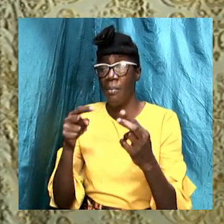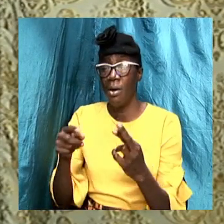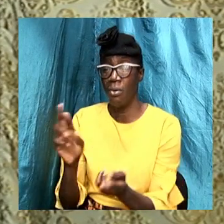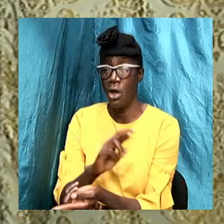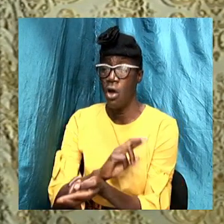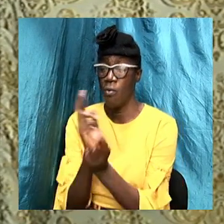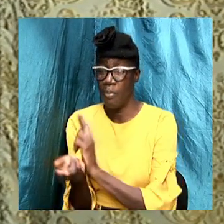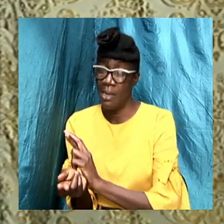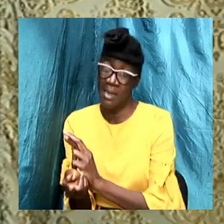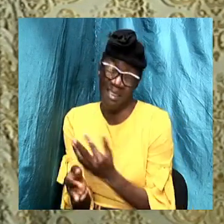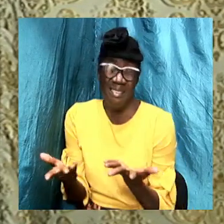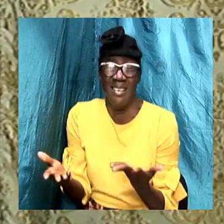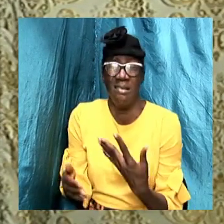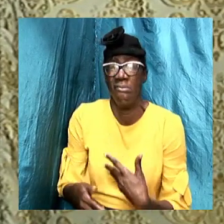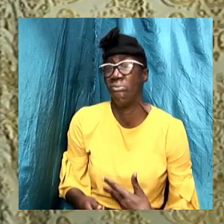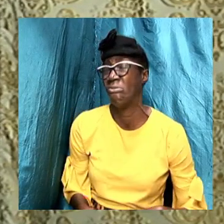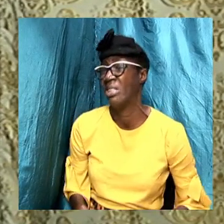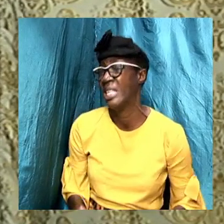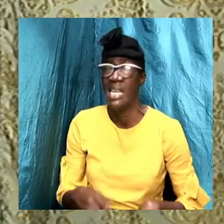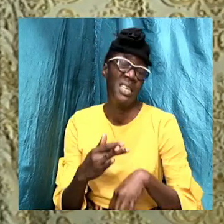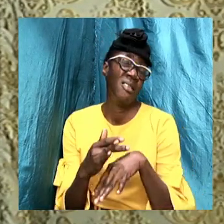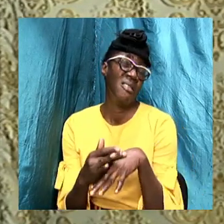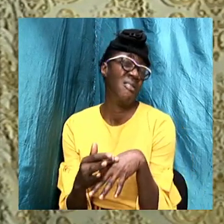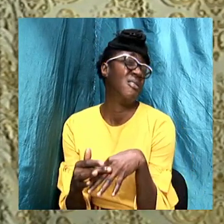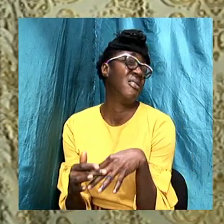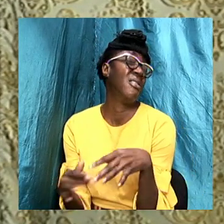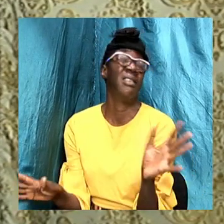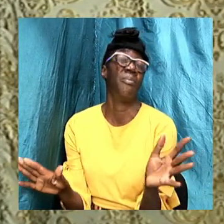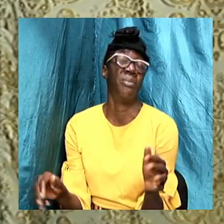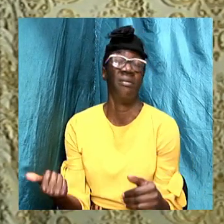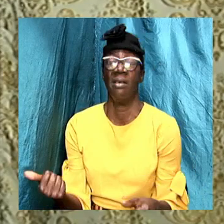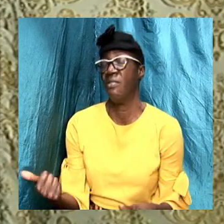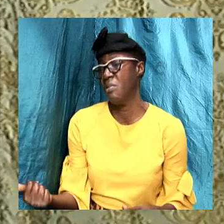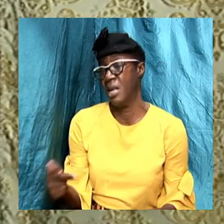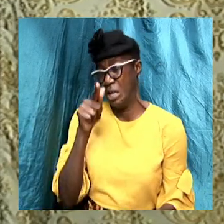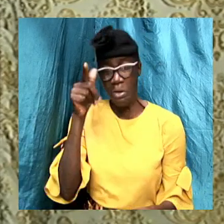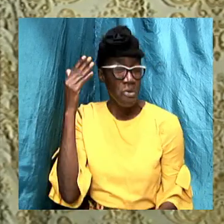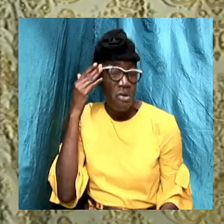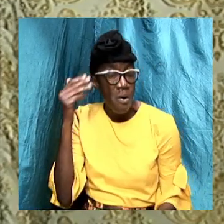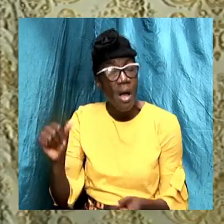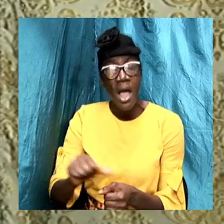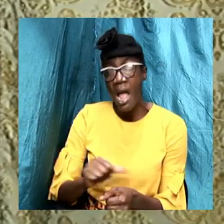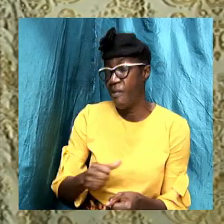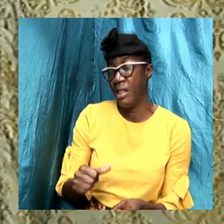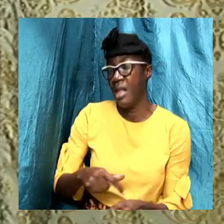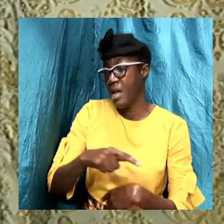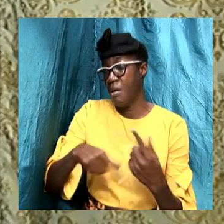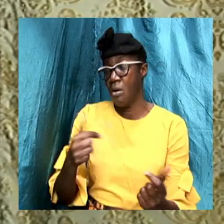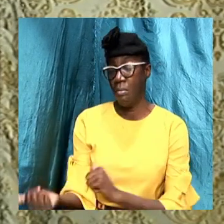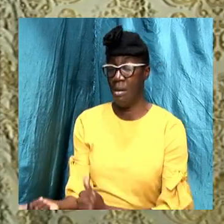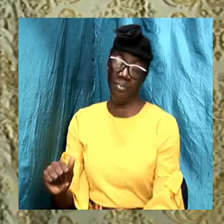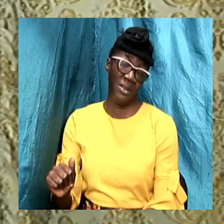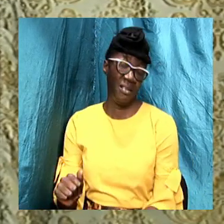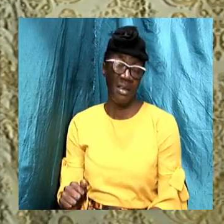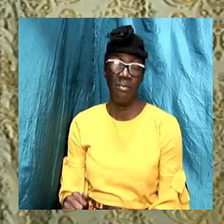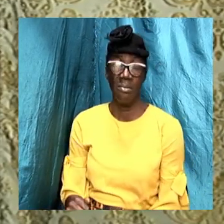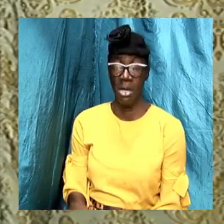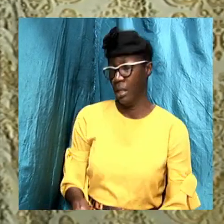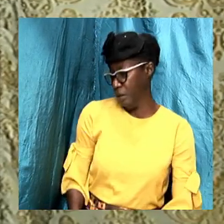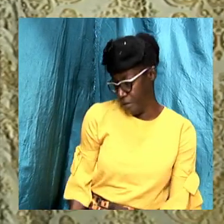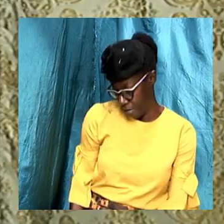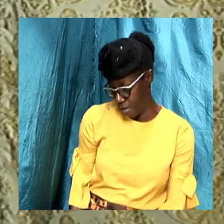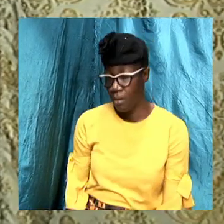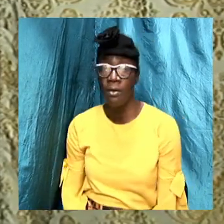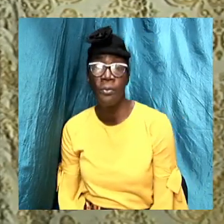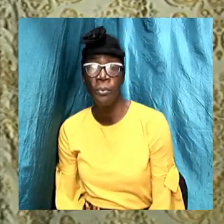simple to some people, because some people, you know, you know everything about baptism already. And I tried